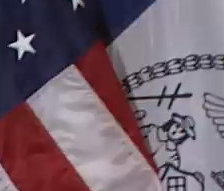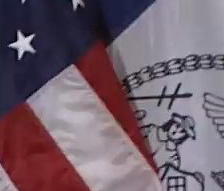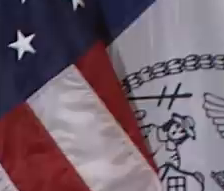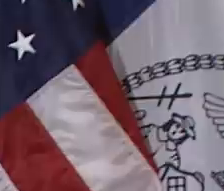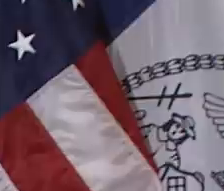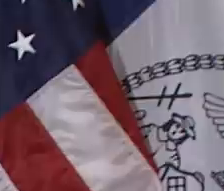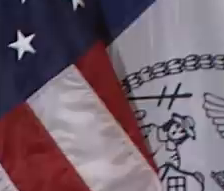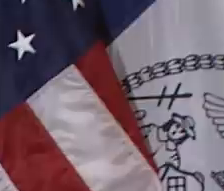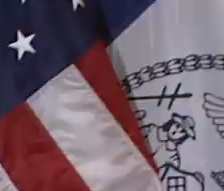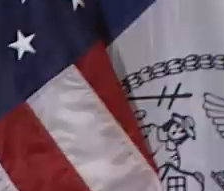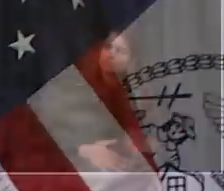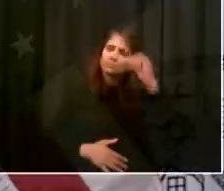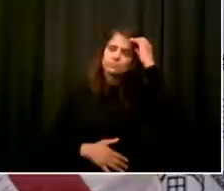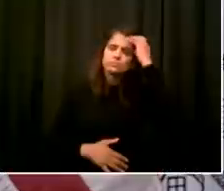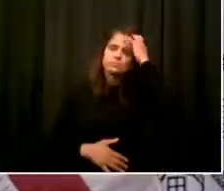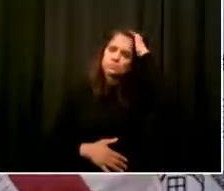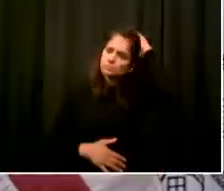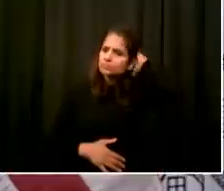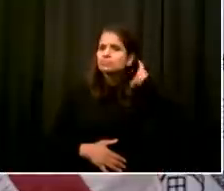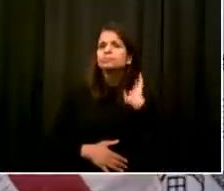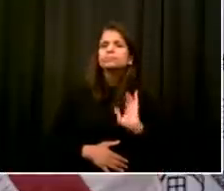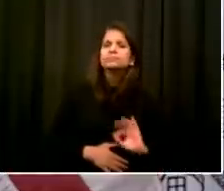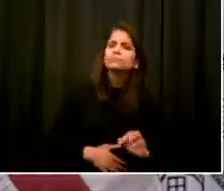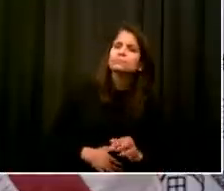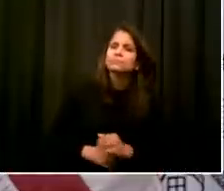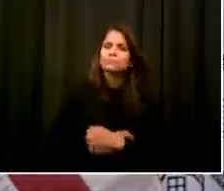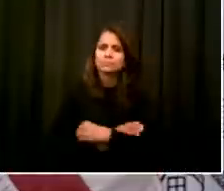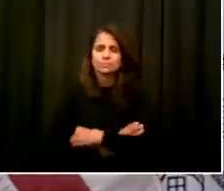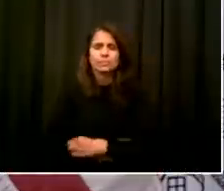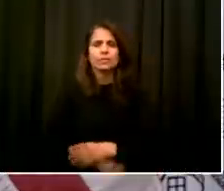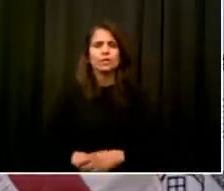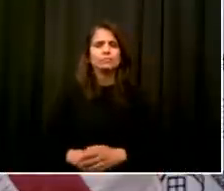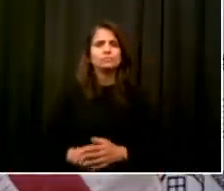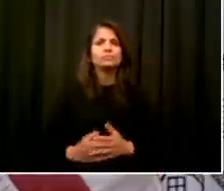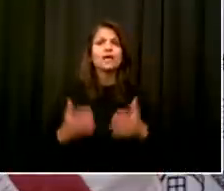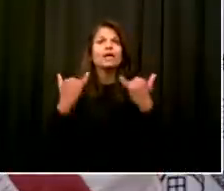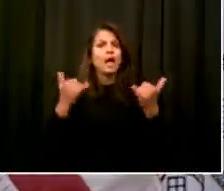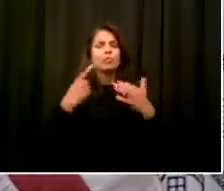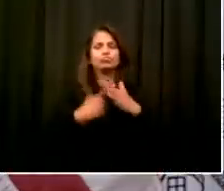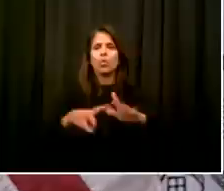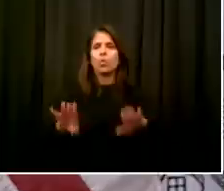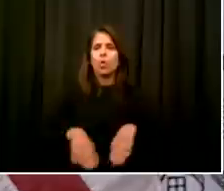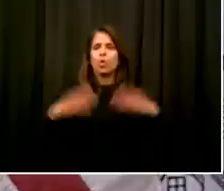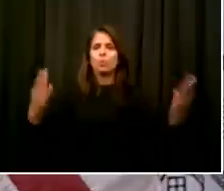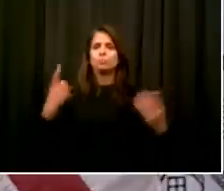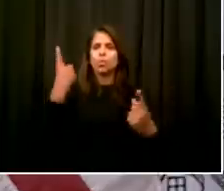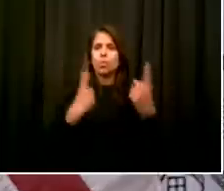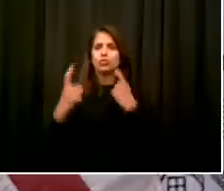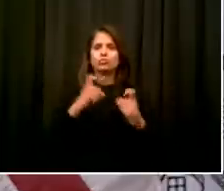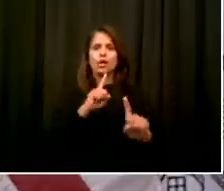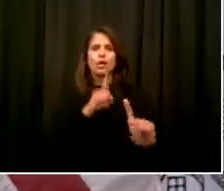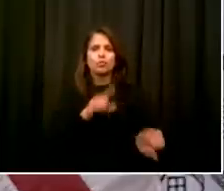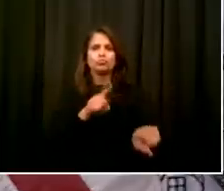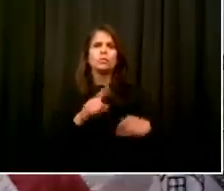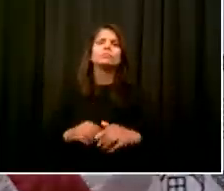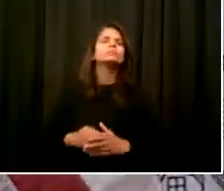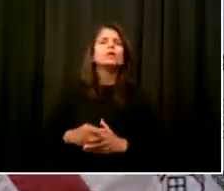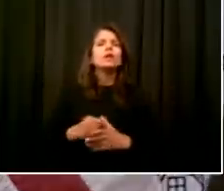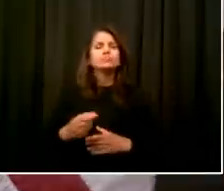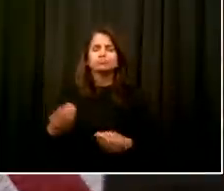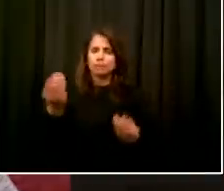virus. With that, we'll turn to questions from the media. Please let me know the name and outlet of each journalist.